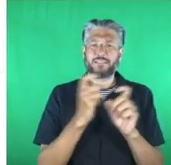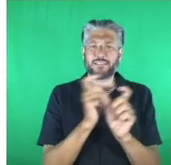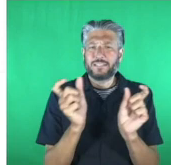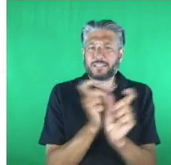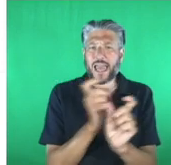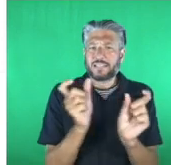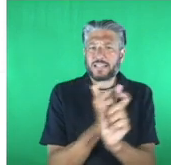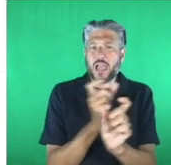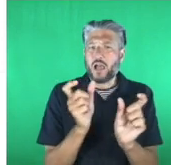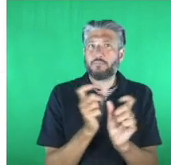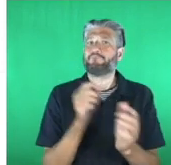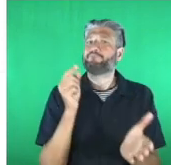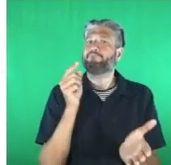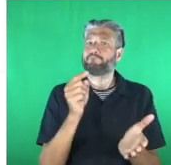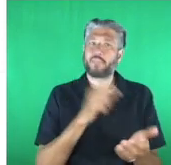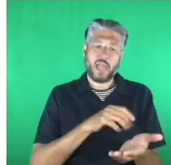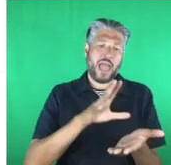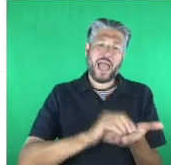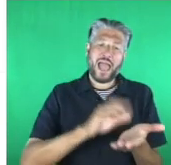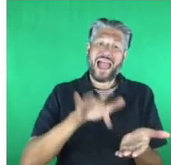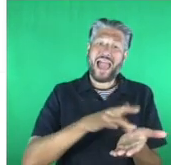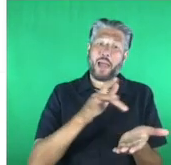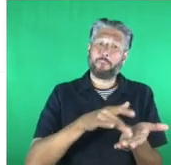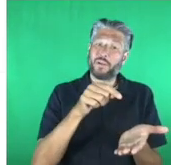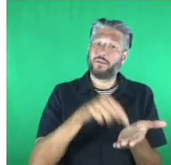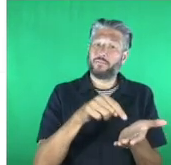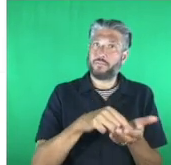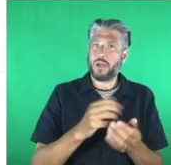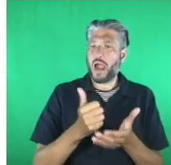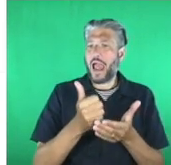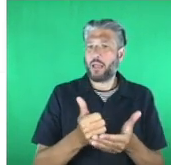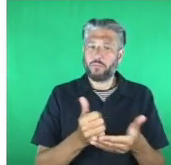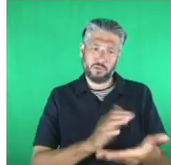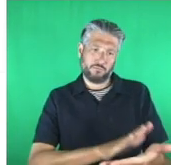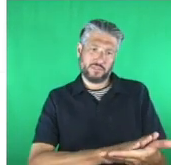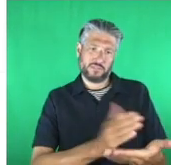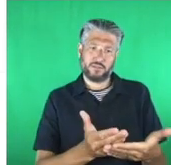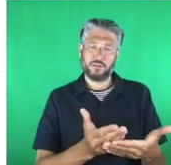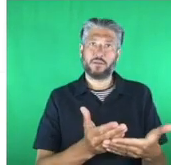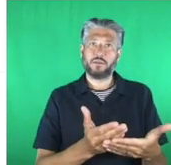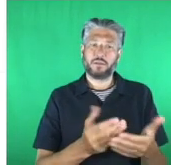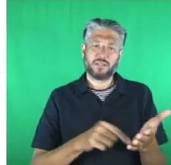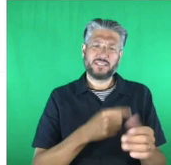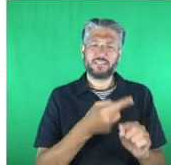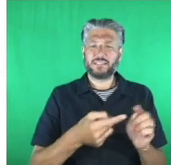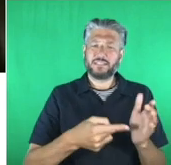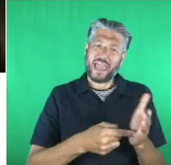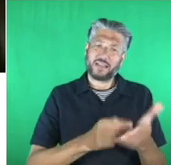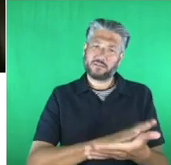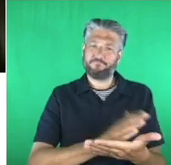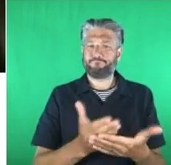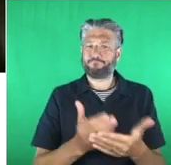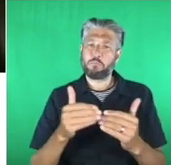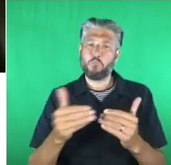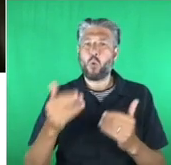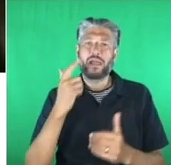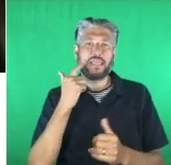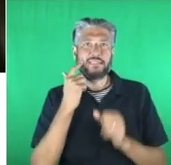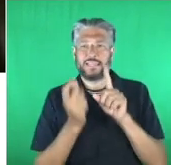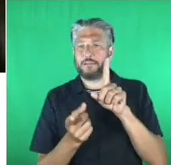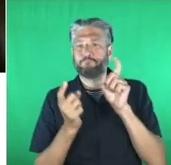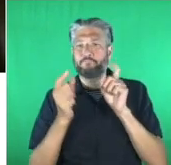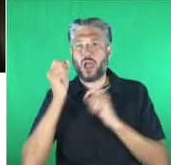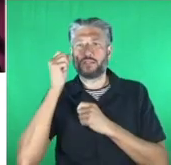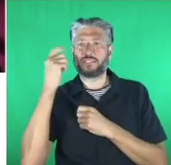in literacy by translating text into a format that's easier to understand nine-year-old carmel